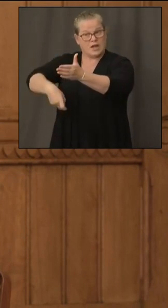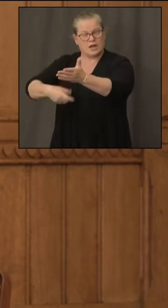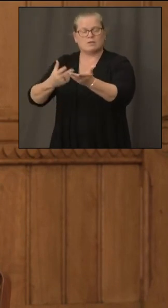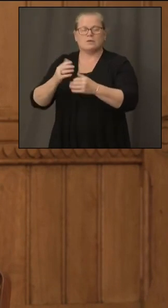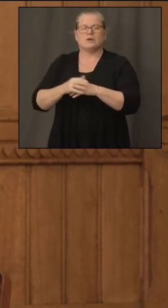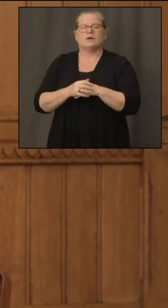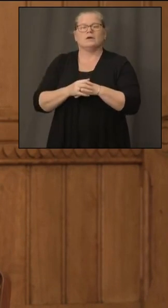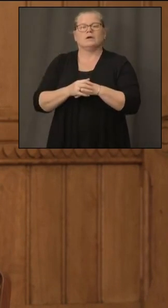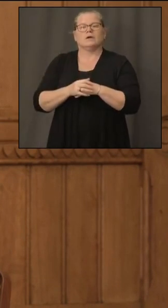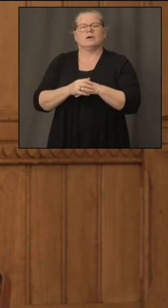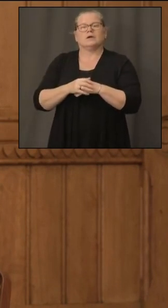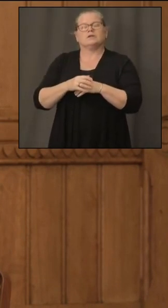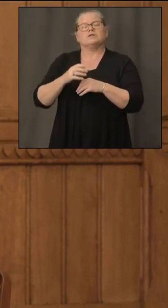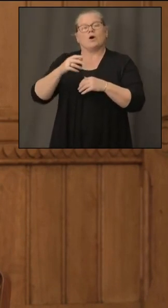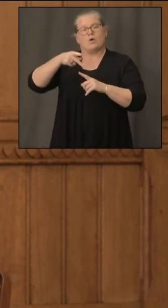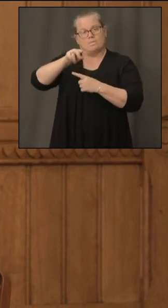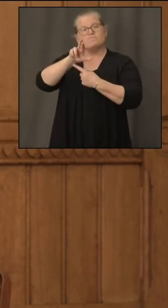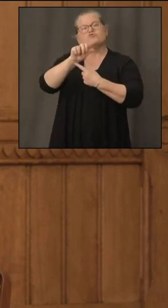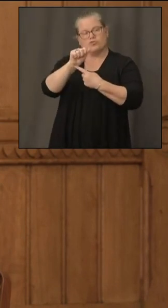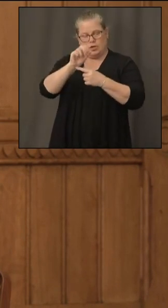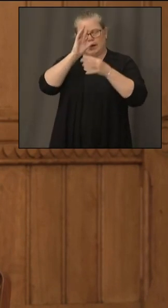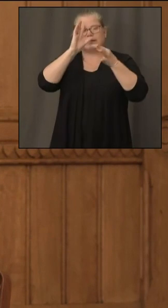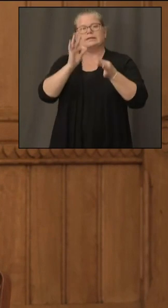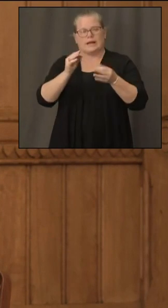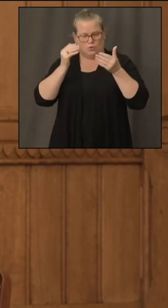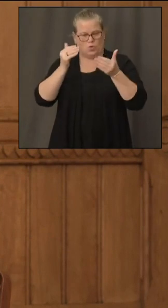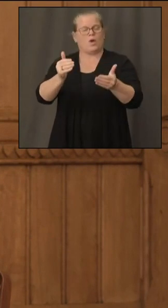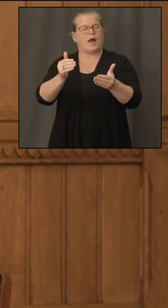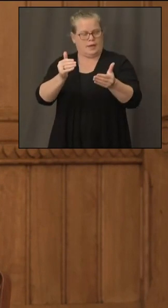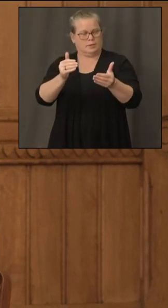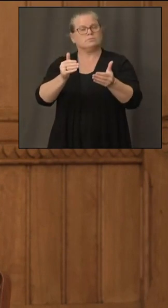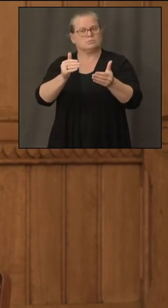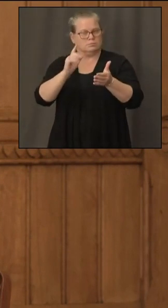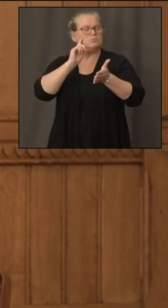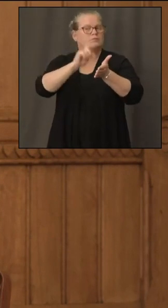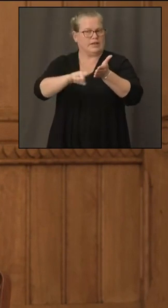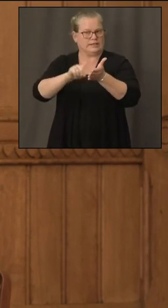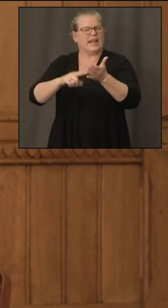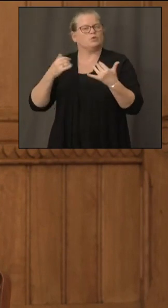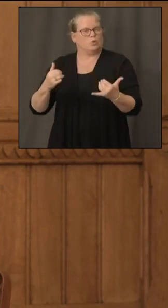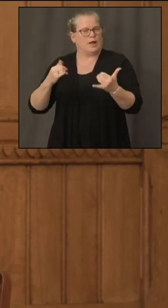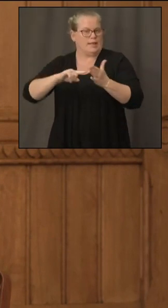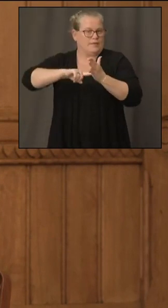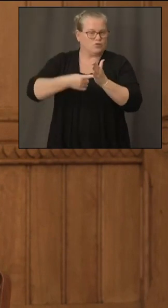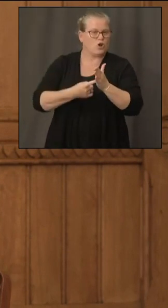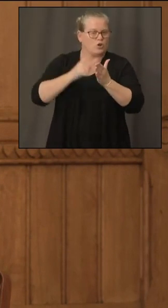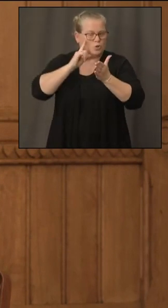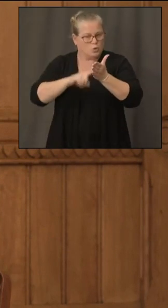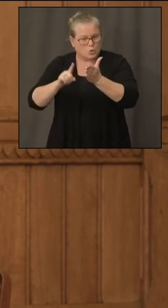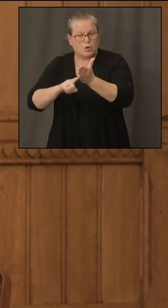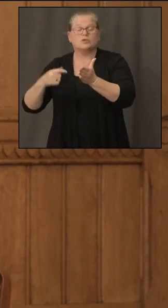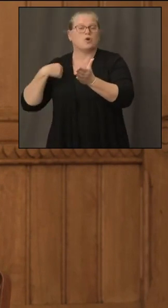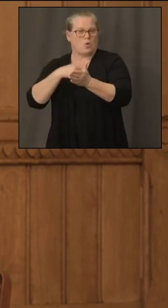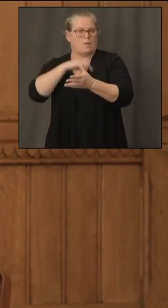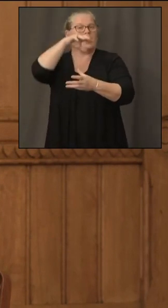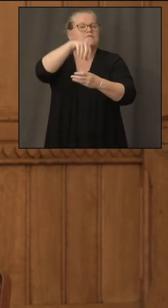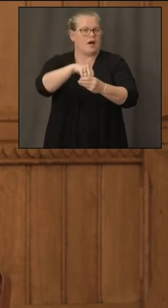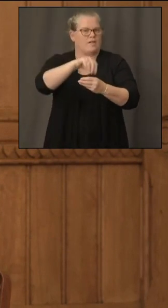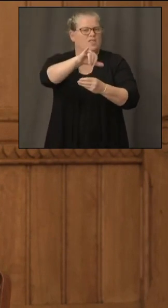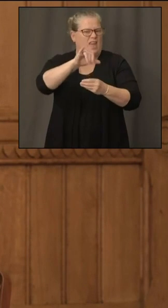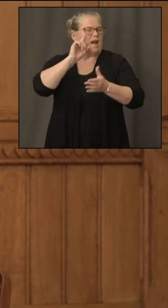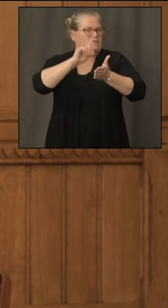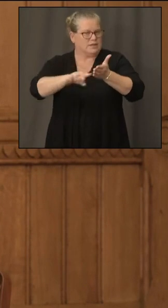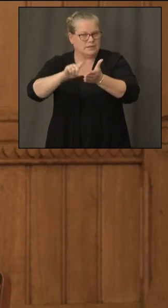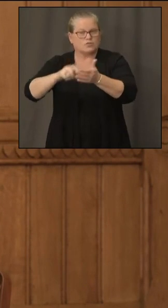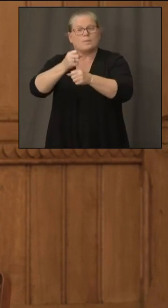did uh respond and open uh that docket today and so we're we will be looking forward to participating um in that docket to ensure that the rate